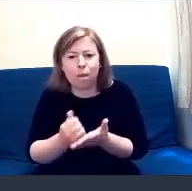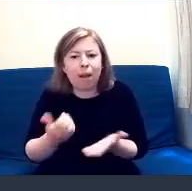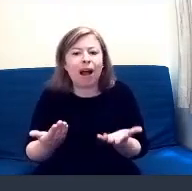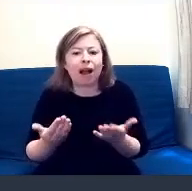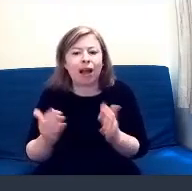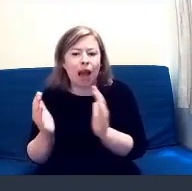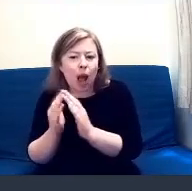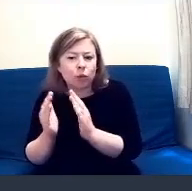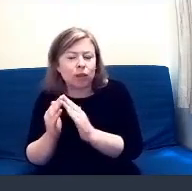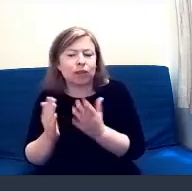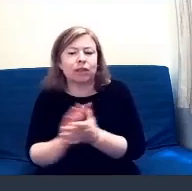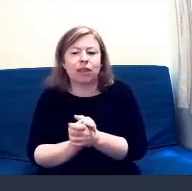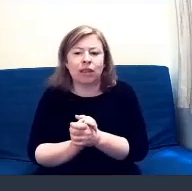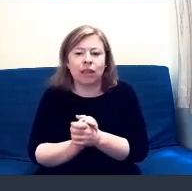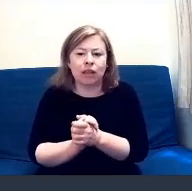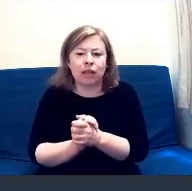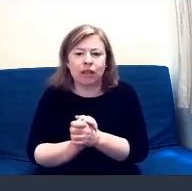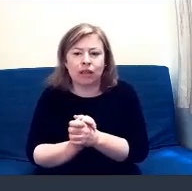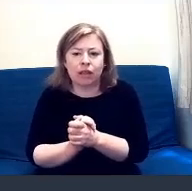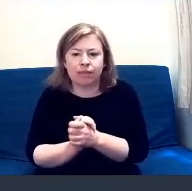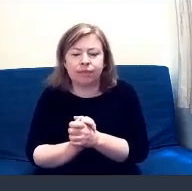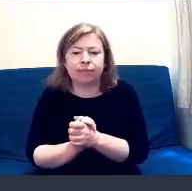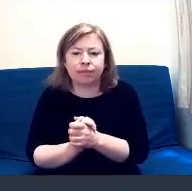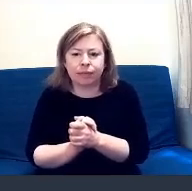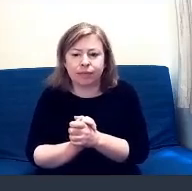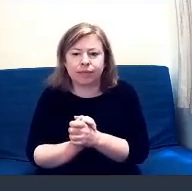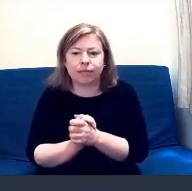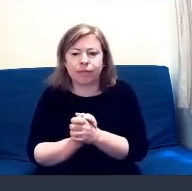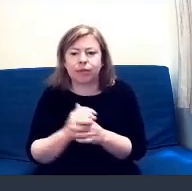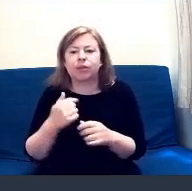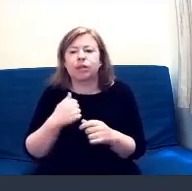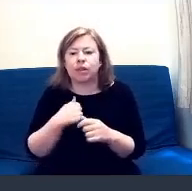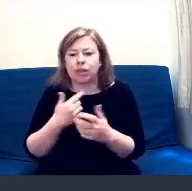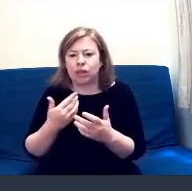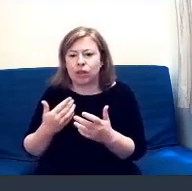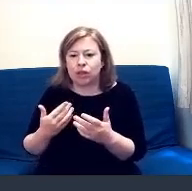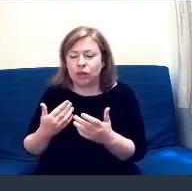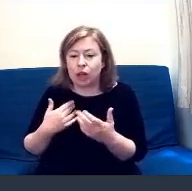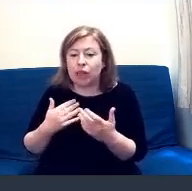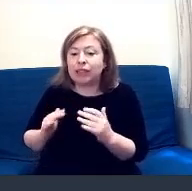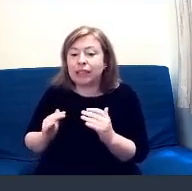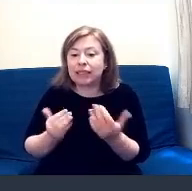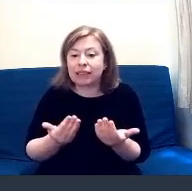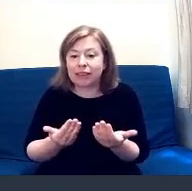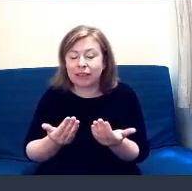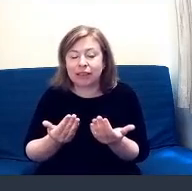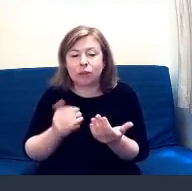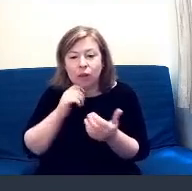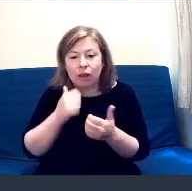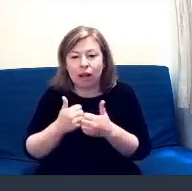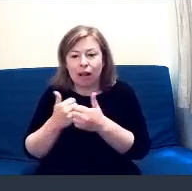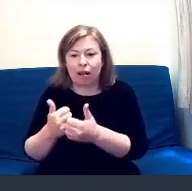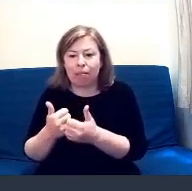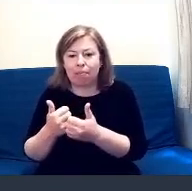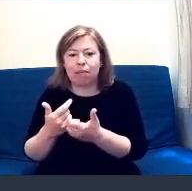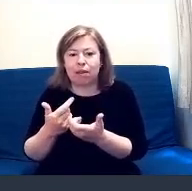a valuable insight for organisations and service providers to assist in reducing the